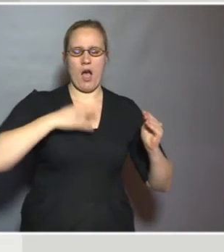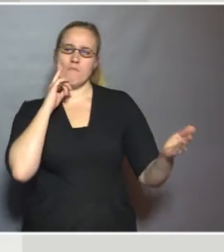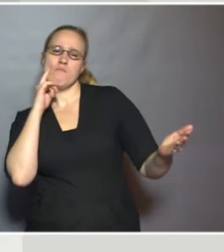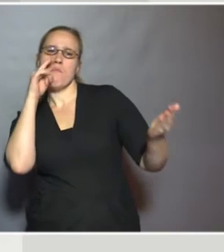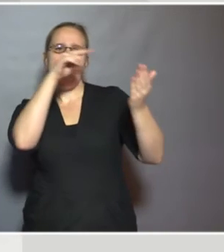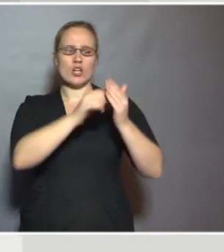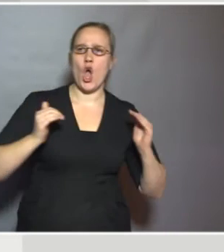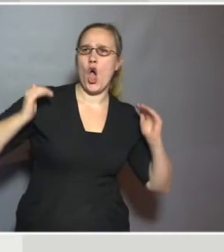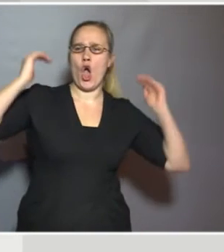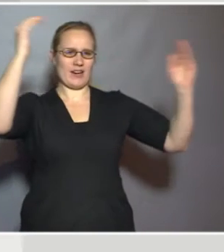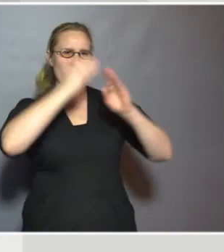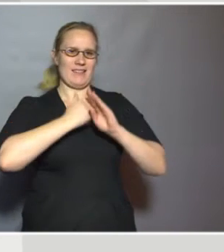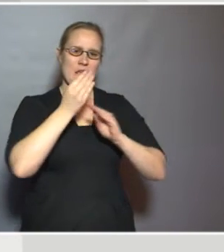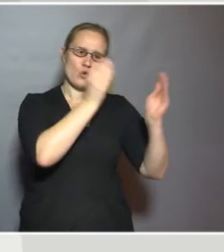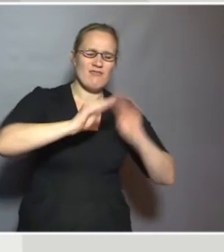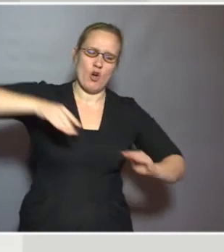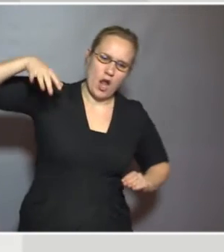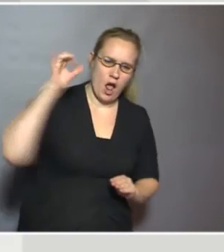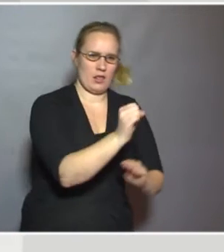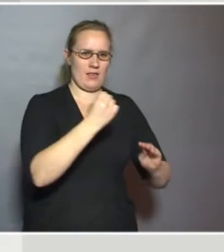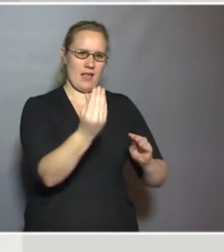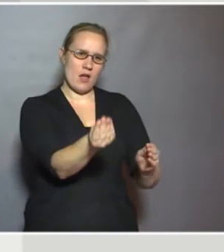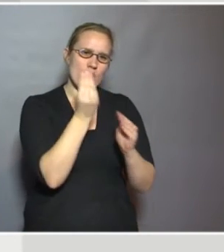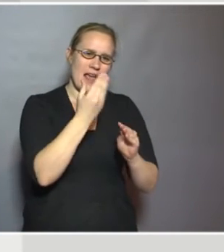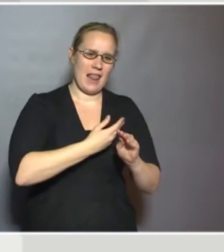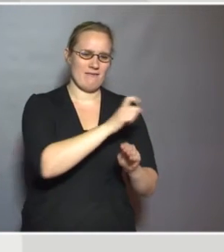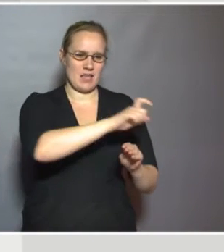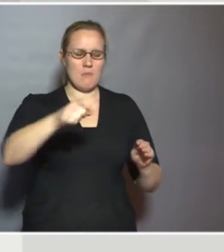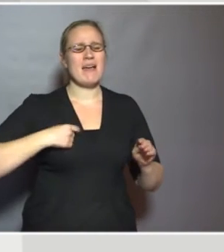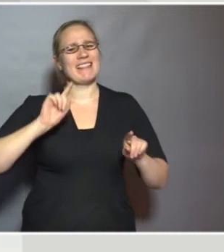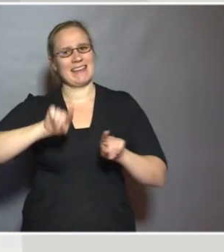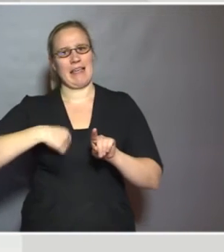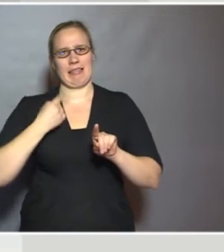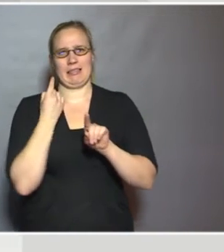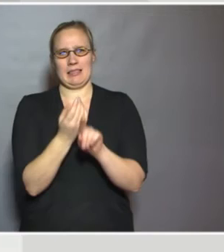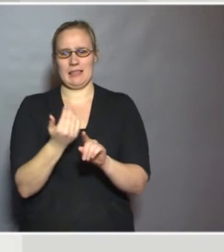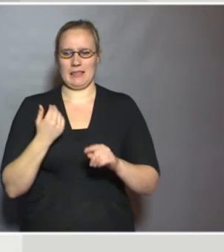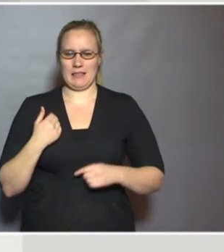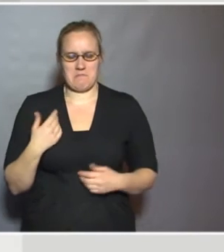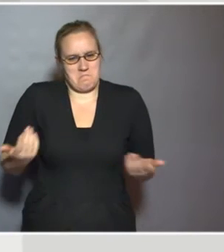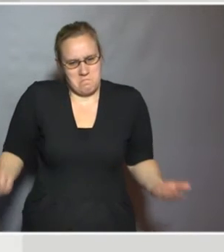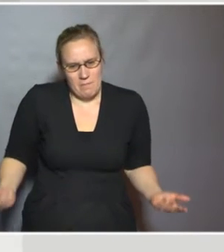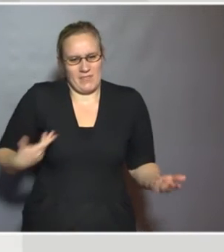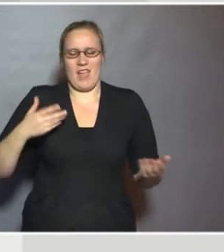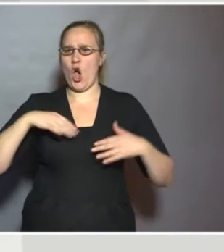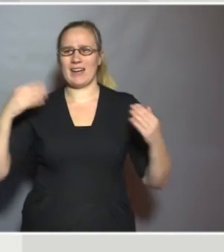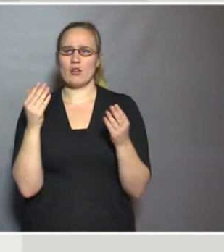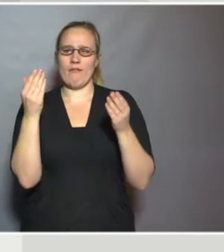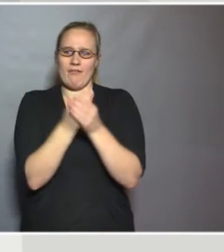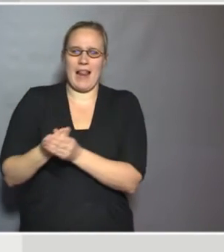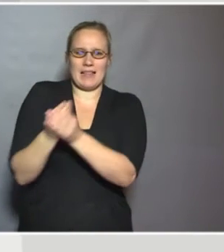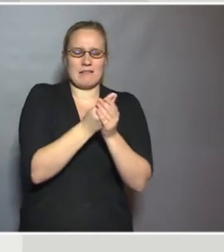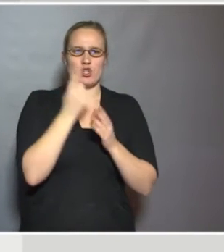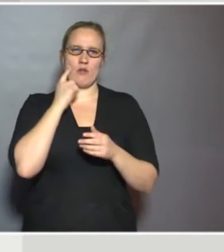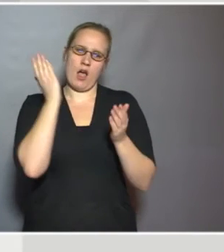high quality education for all learners. But again, there's no shared understandings about